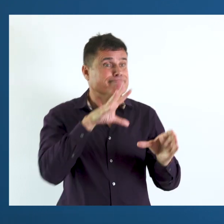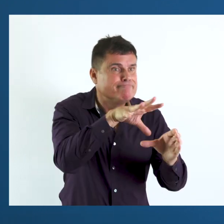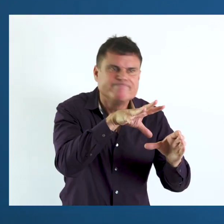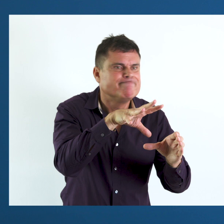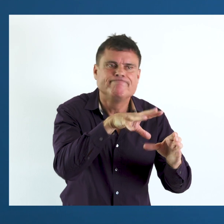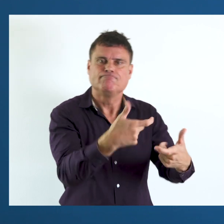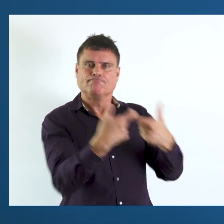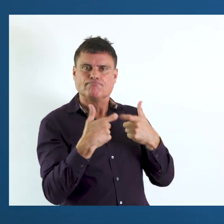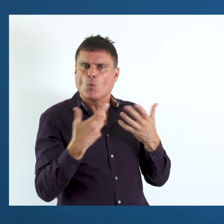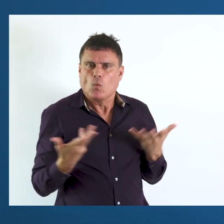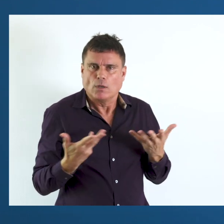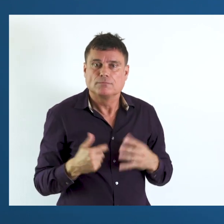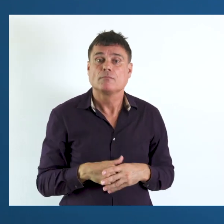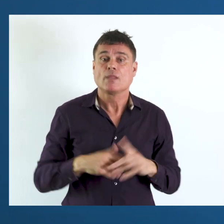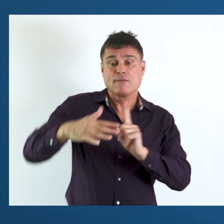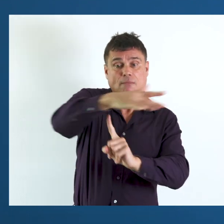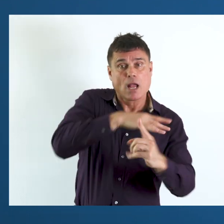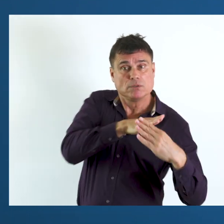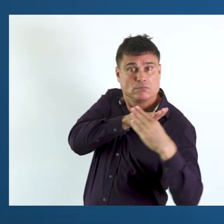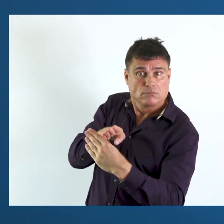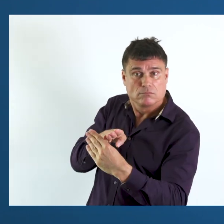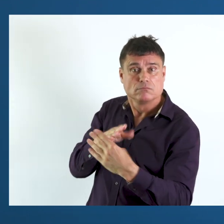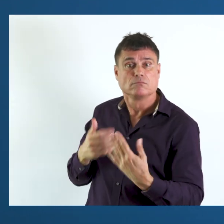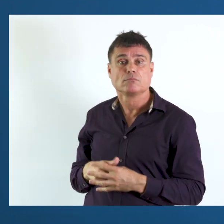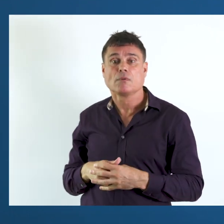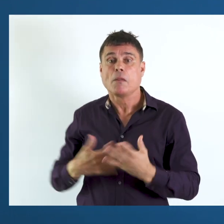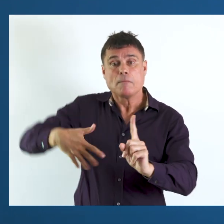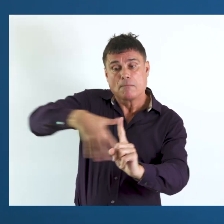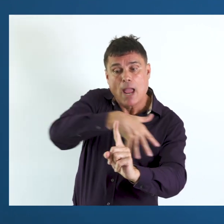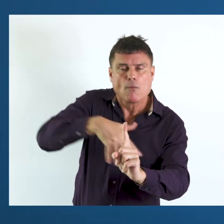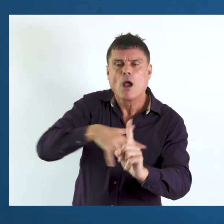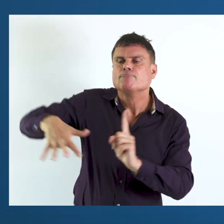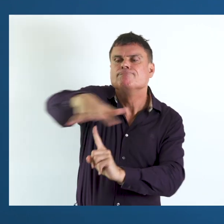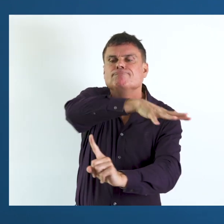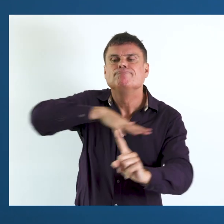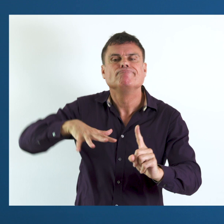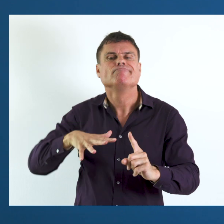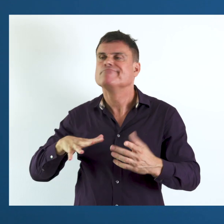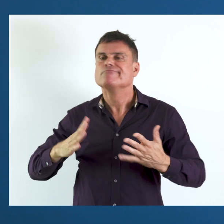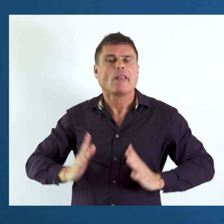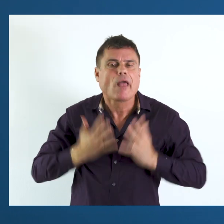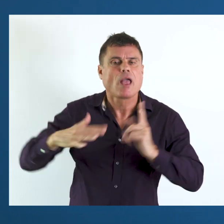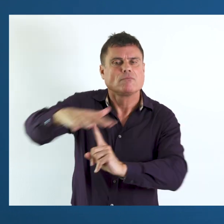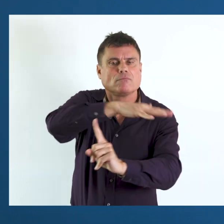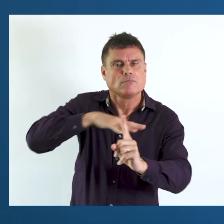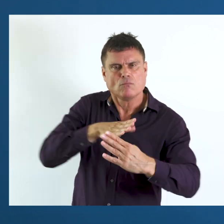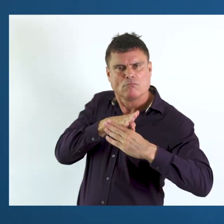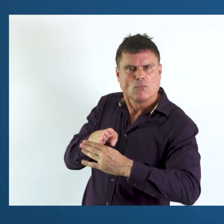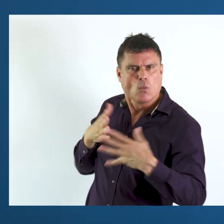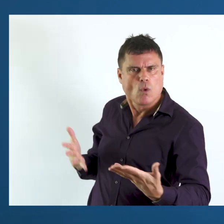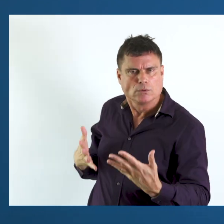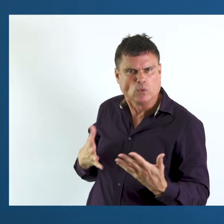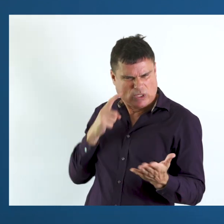modules on activity limitations, participation restrictions, and environmental barriers,